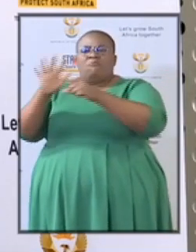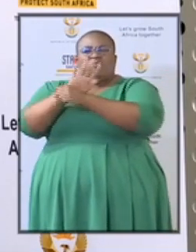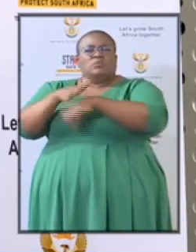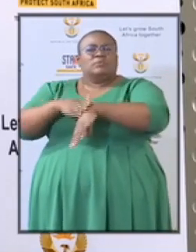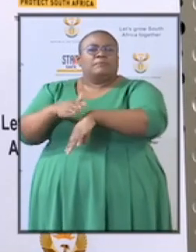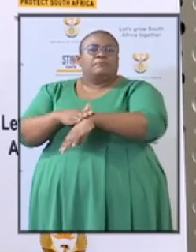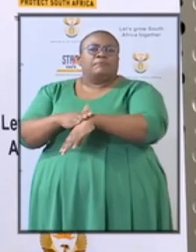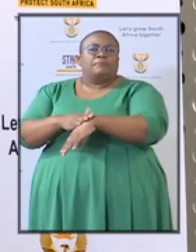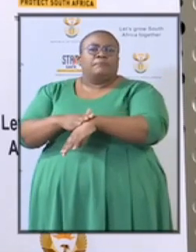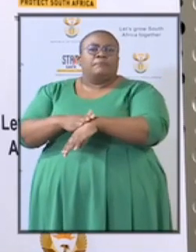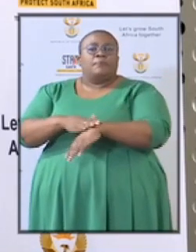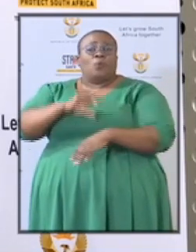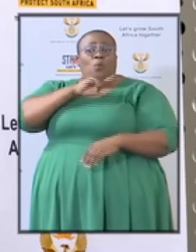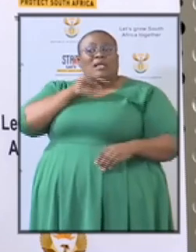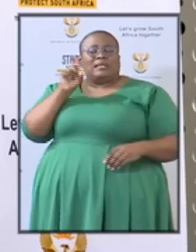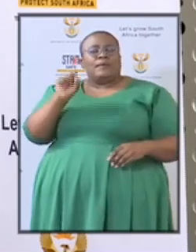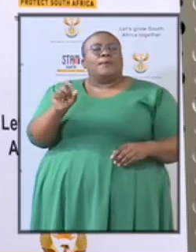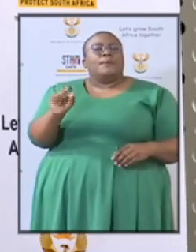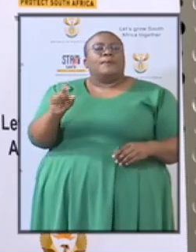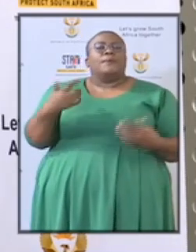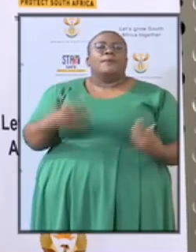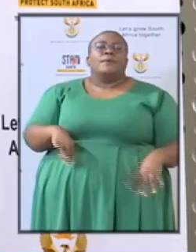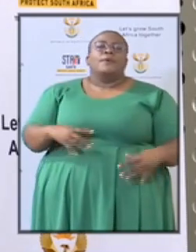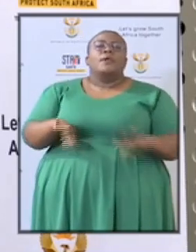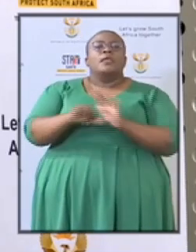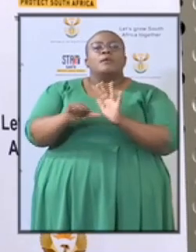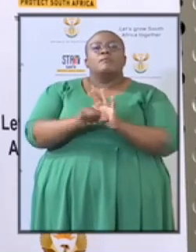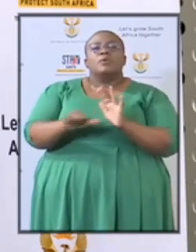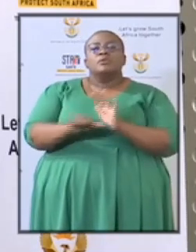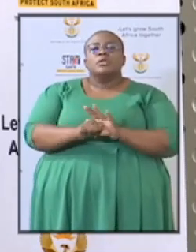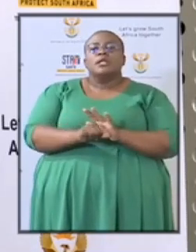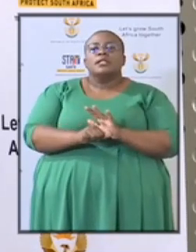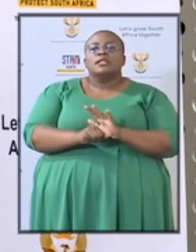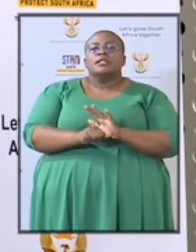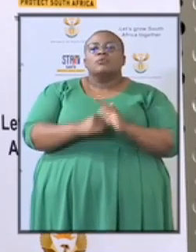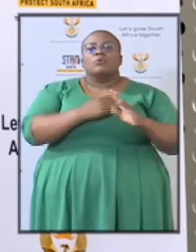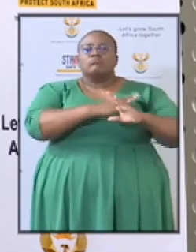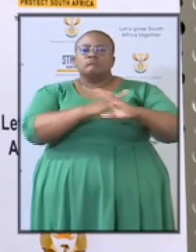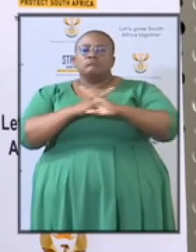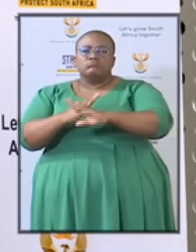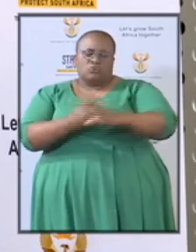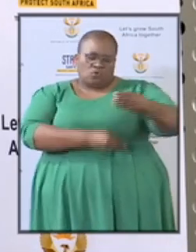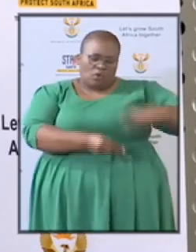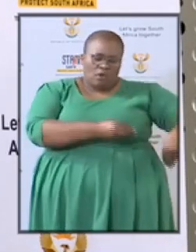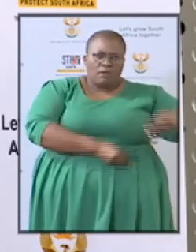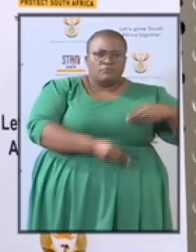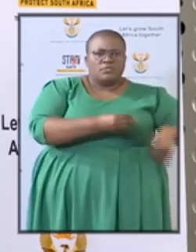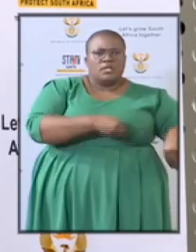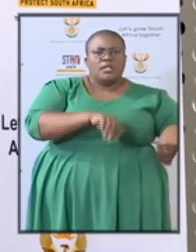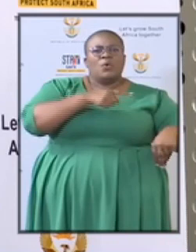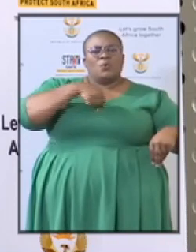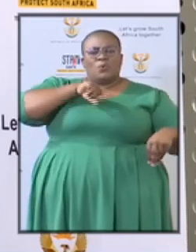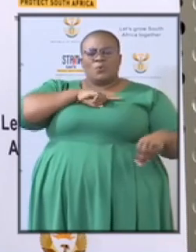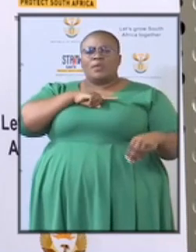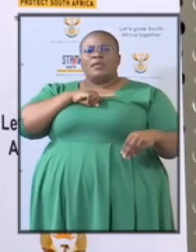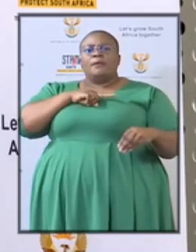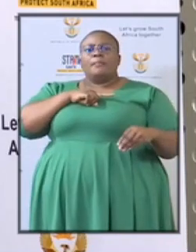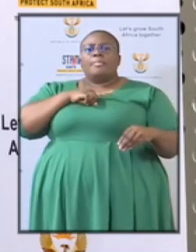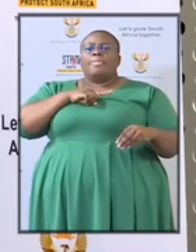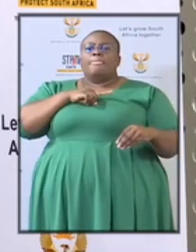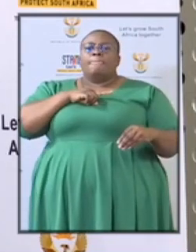important in our fight against corruption as we move forward how do we then locate it and it grows or as it grows organically